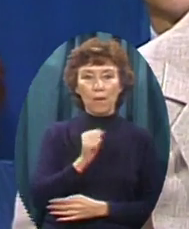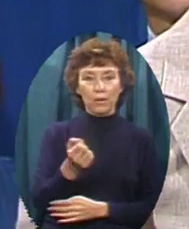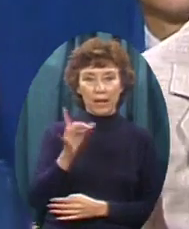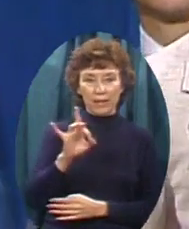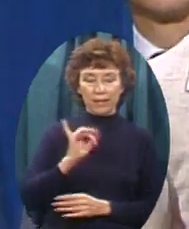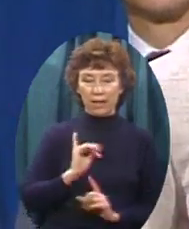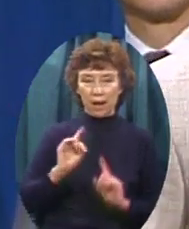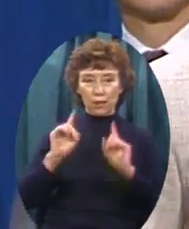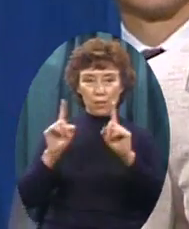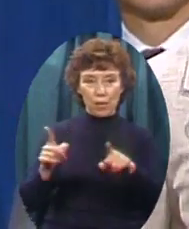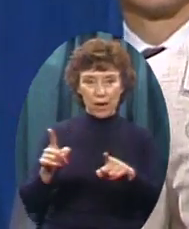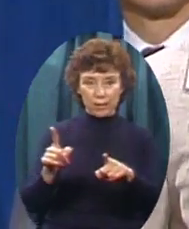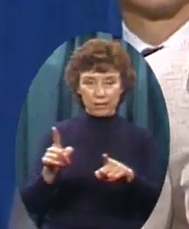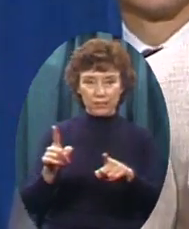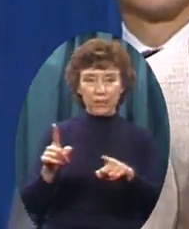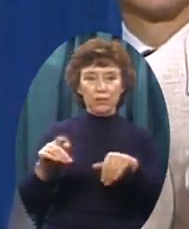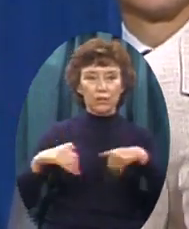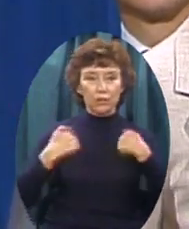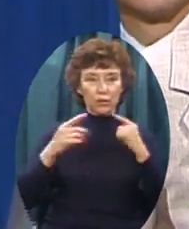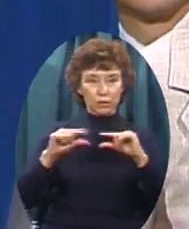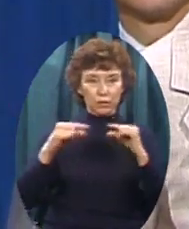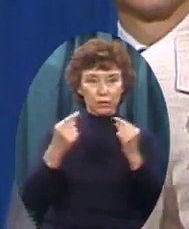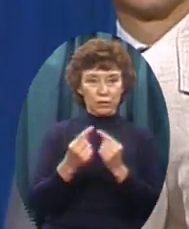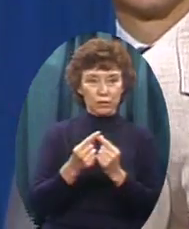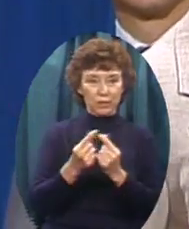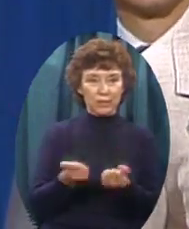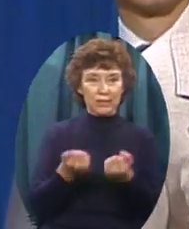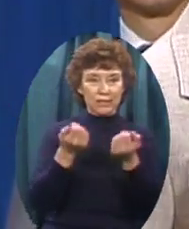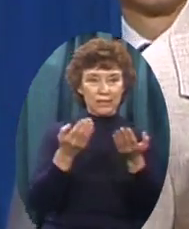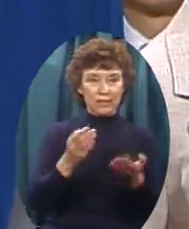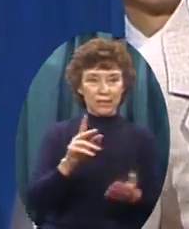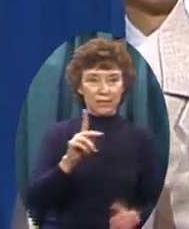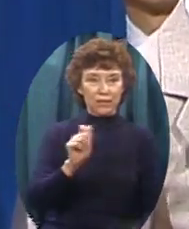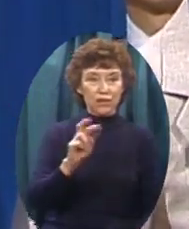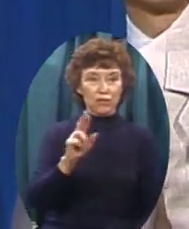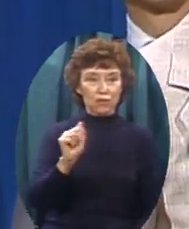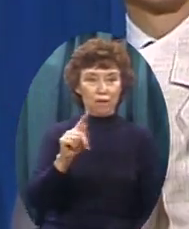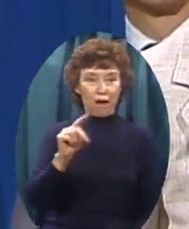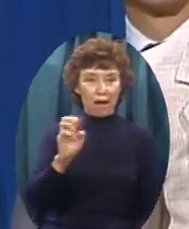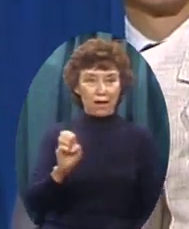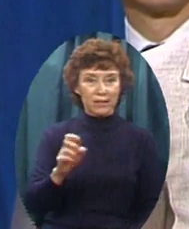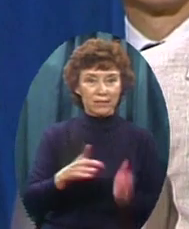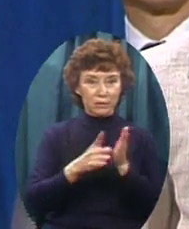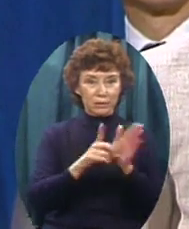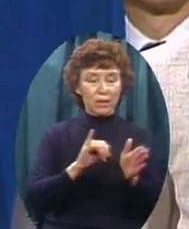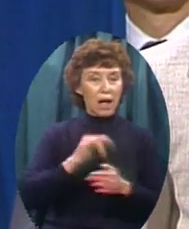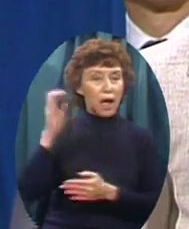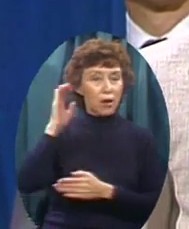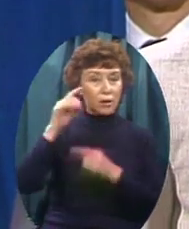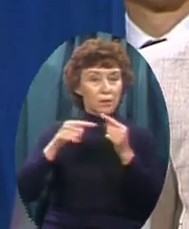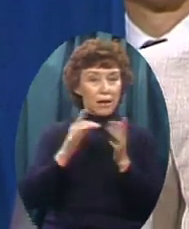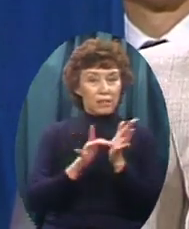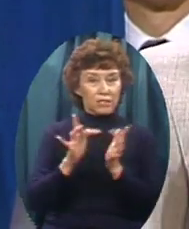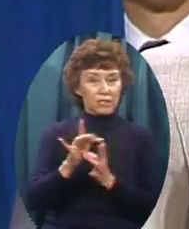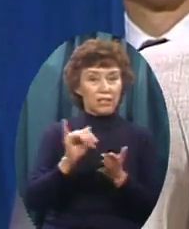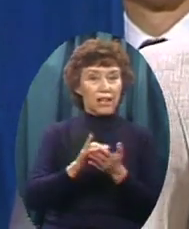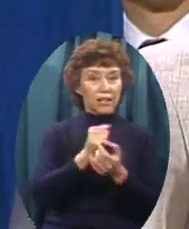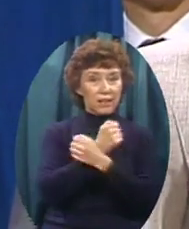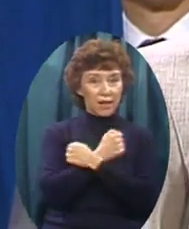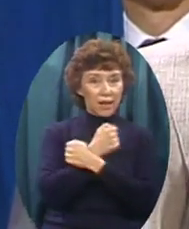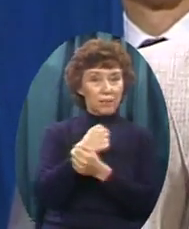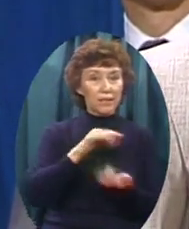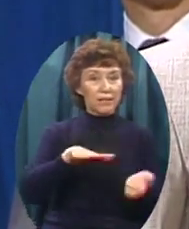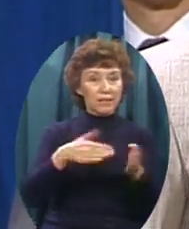went to a youth group Give a karate demonstration at the time And I heard the gospel of Jesus Christ That Jesus loved me, had died for me Forgiven me of all my sins